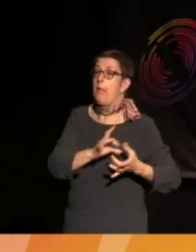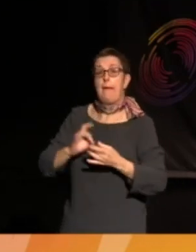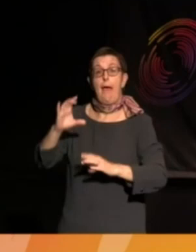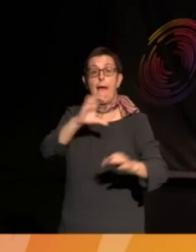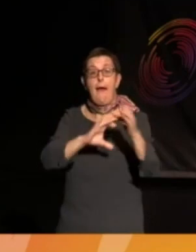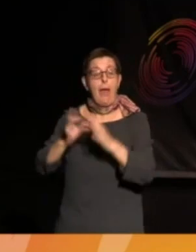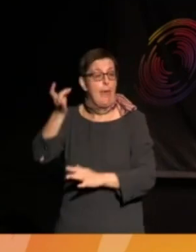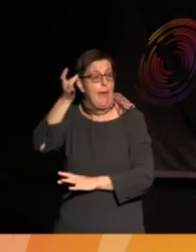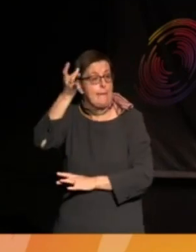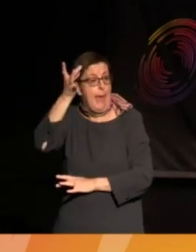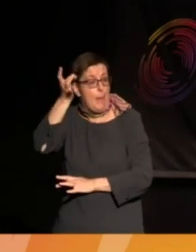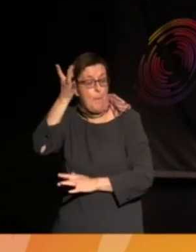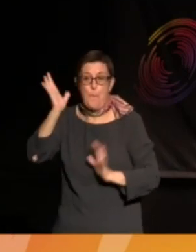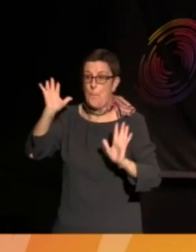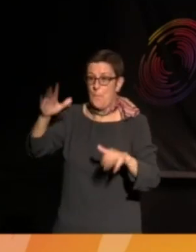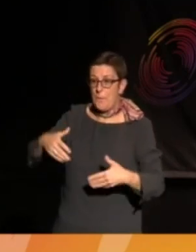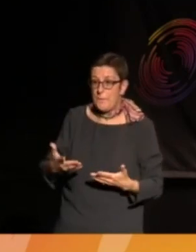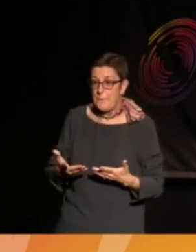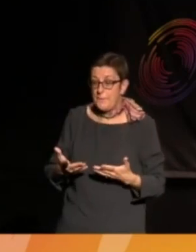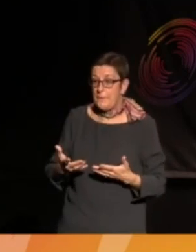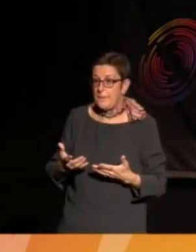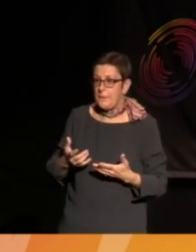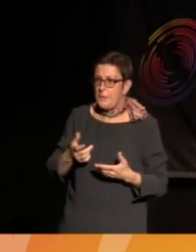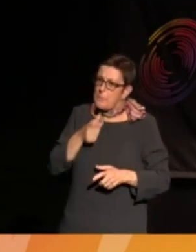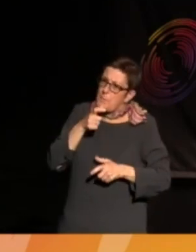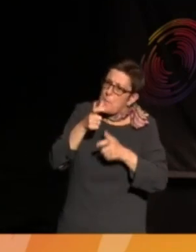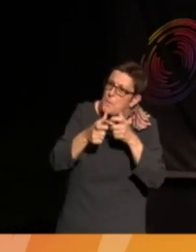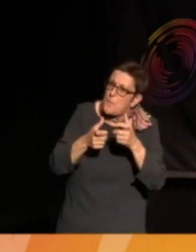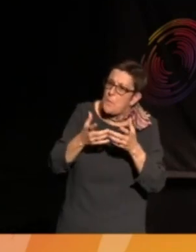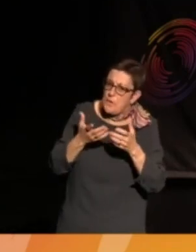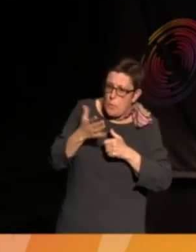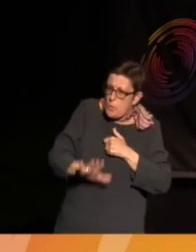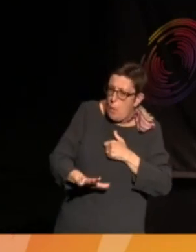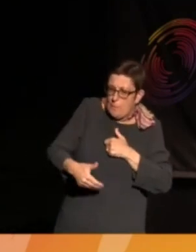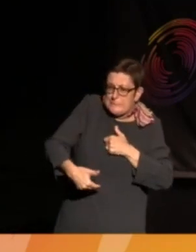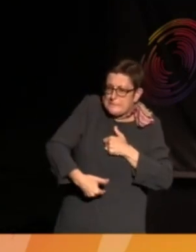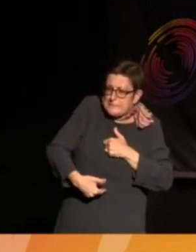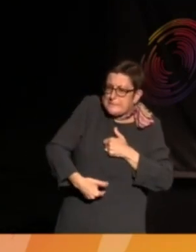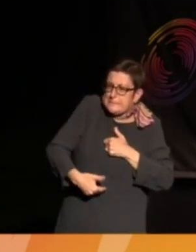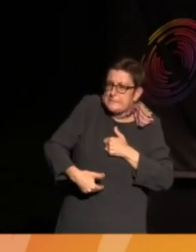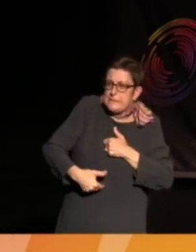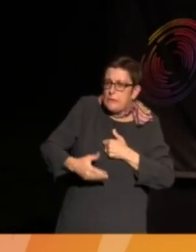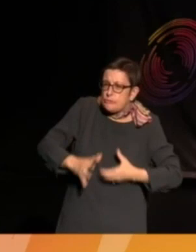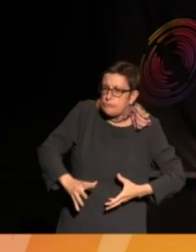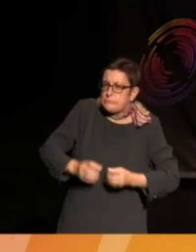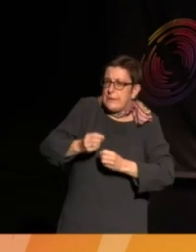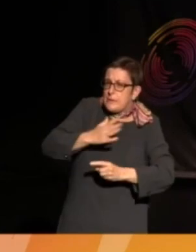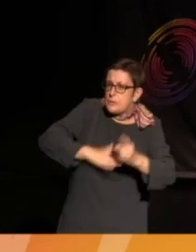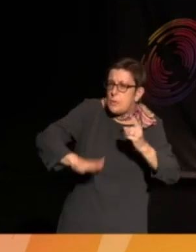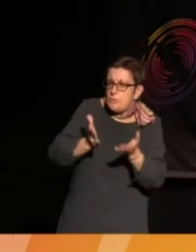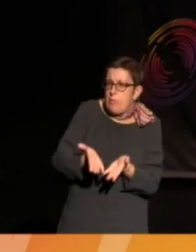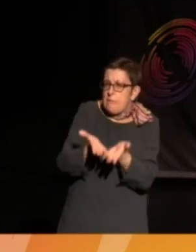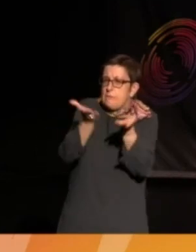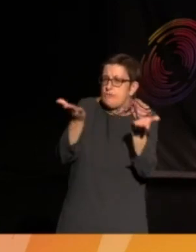where does your yearning for social justice play its way out in your work?